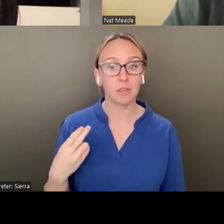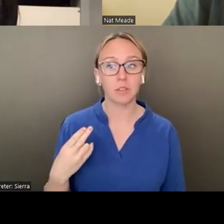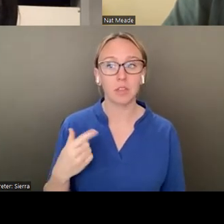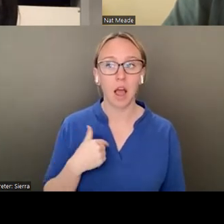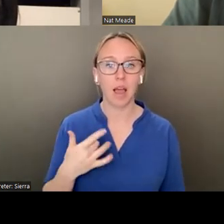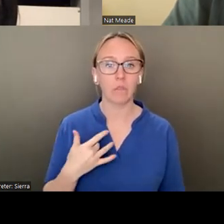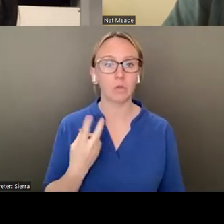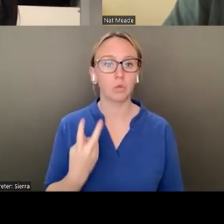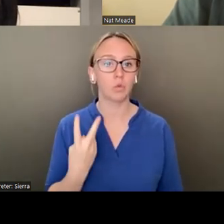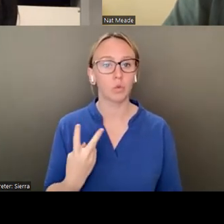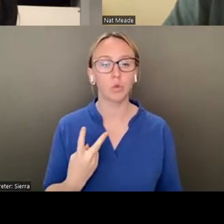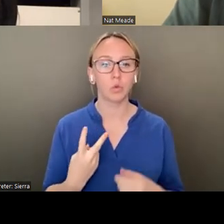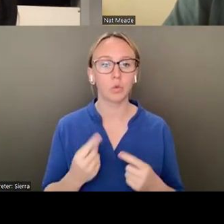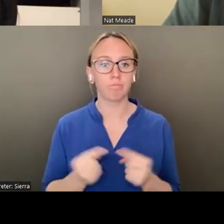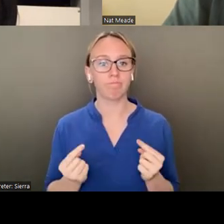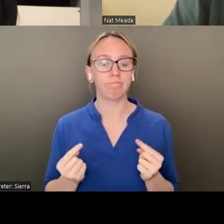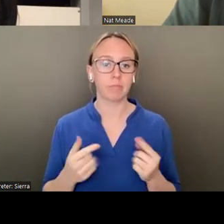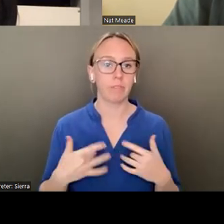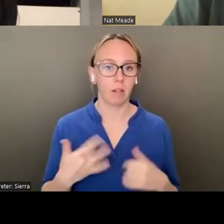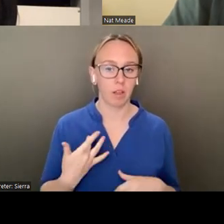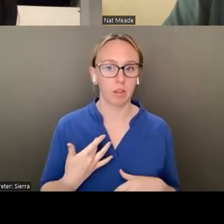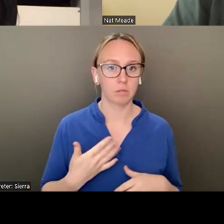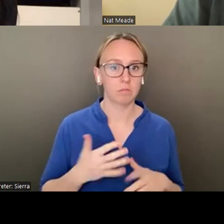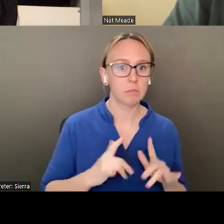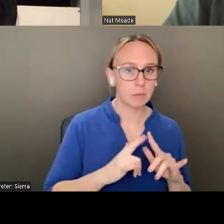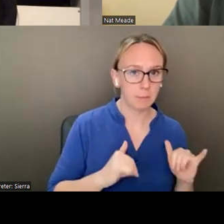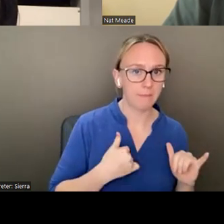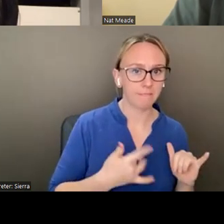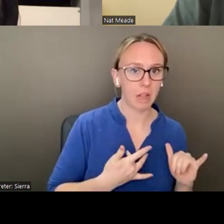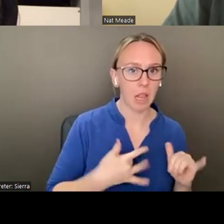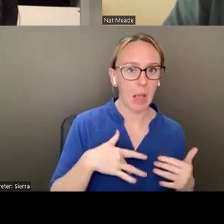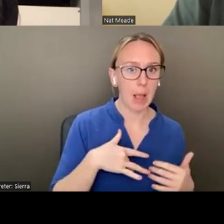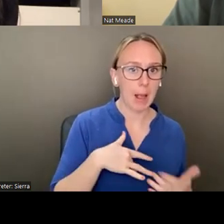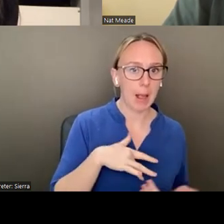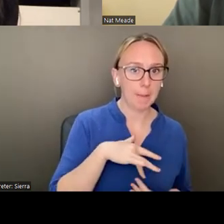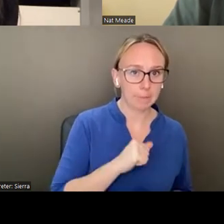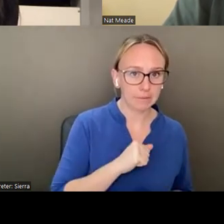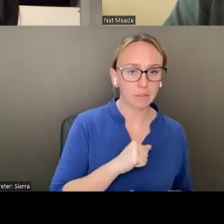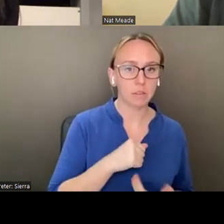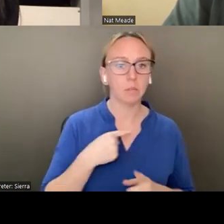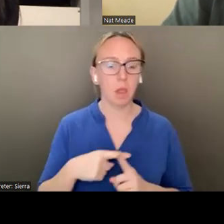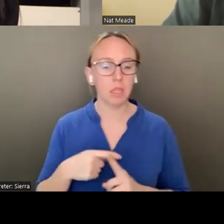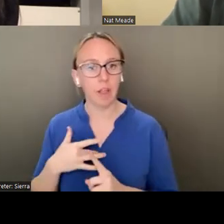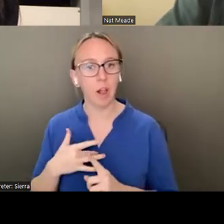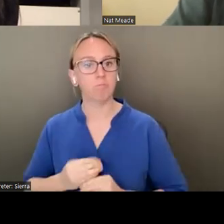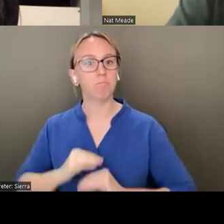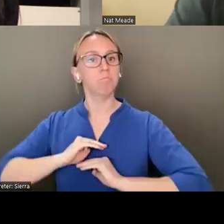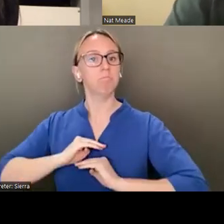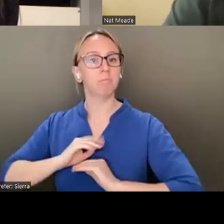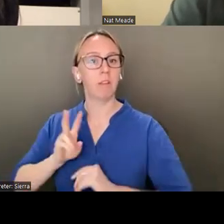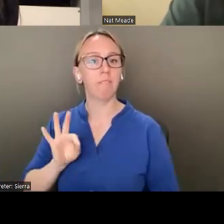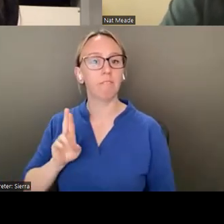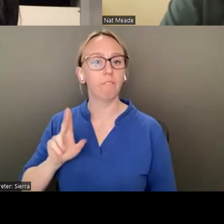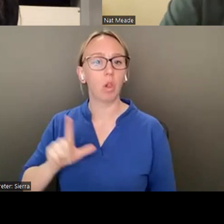feelings of being simultaneously empty and full at the same time. I was empty